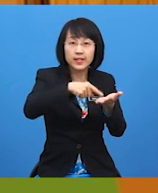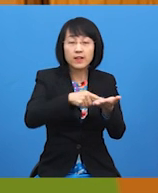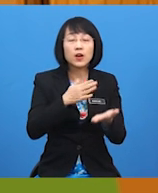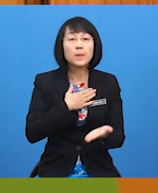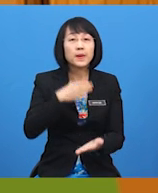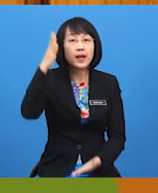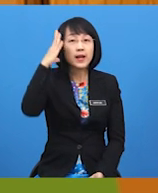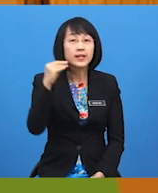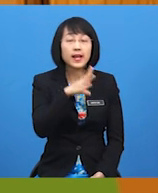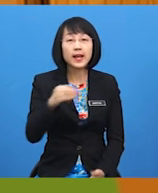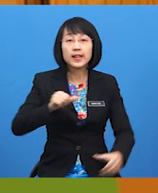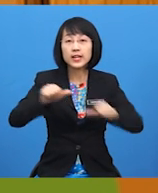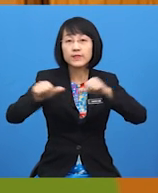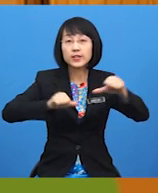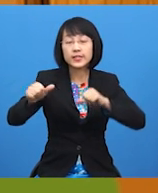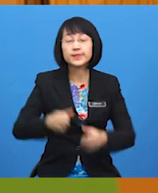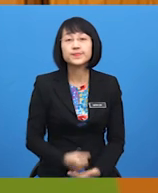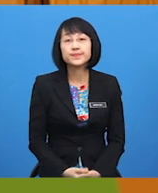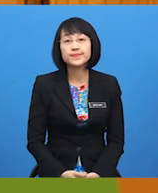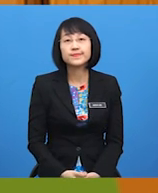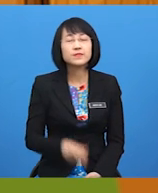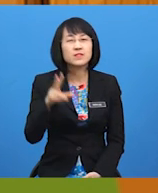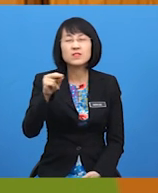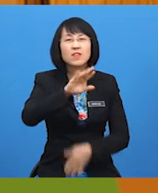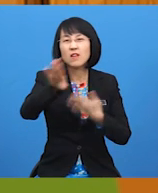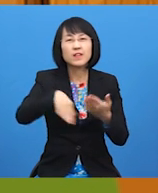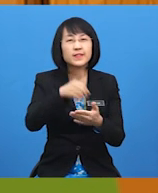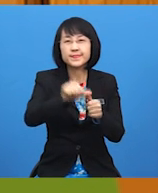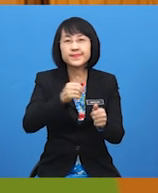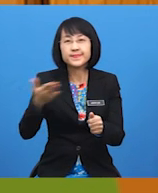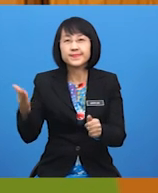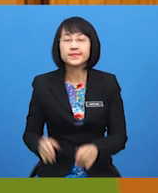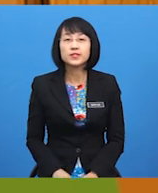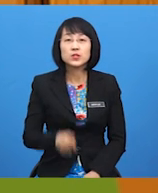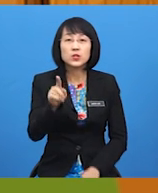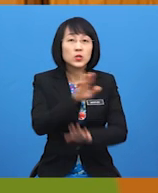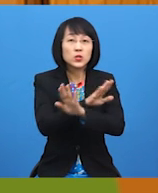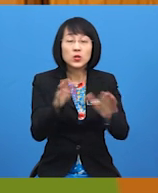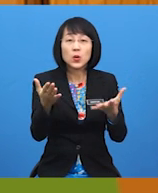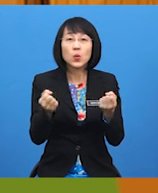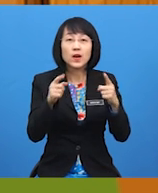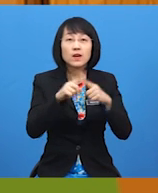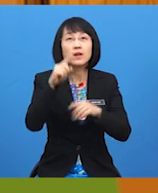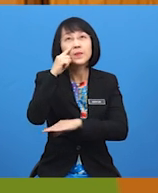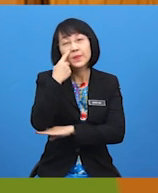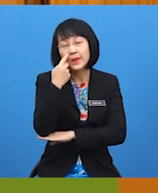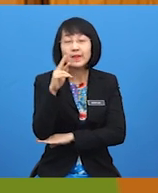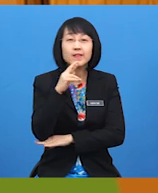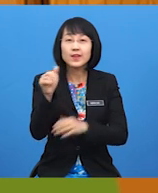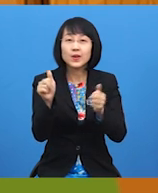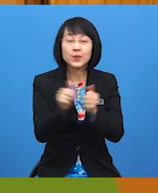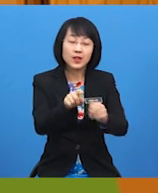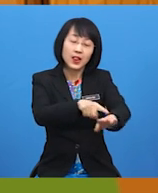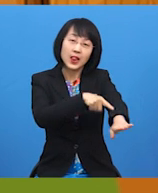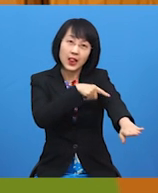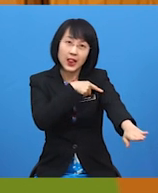and activities. Not everything. You don't want to bore her with a lengthy